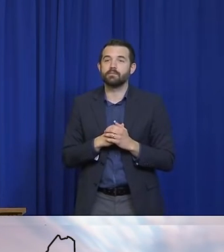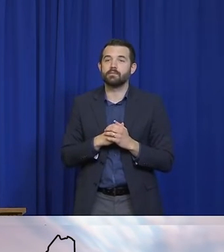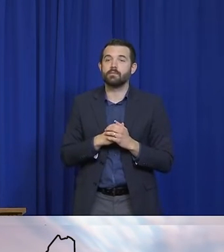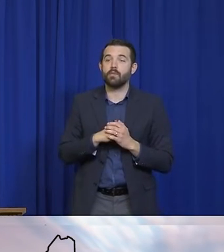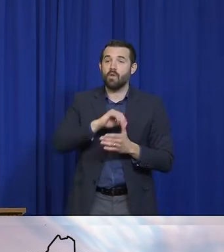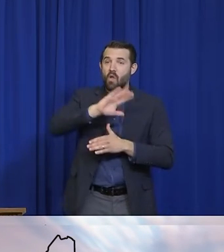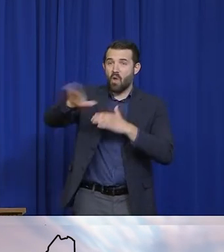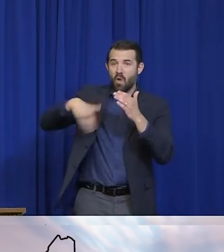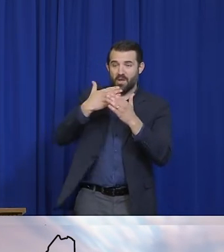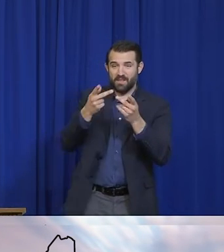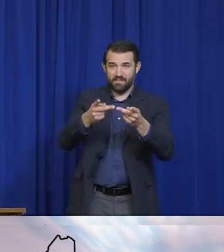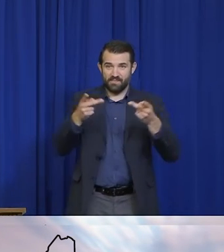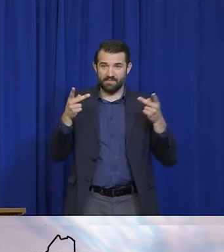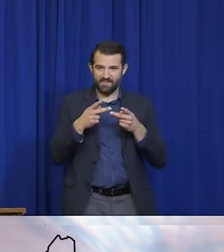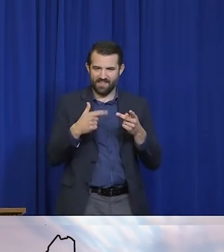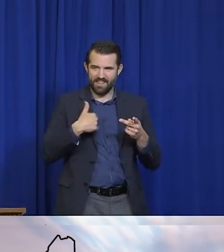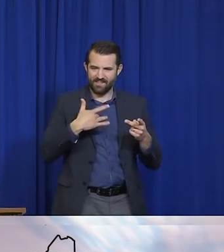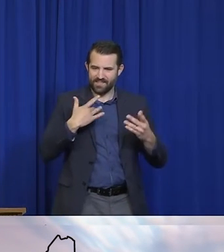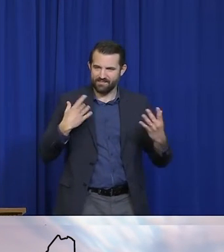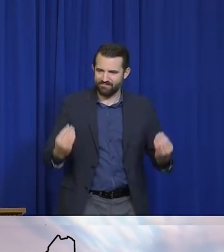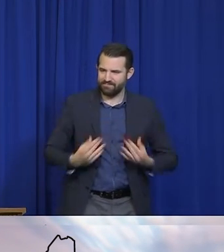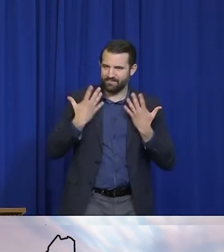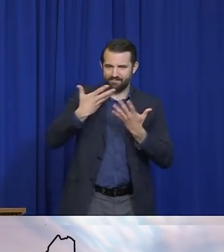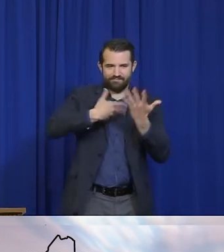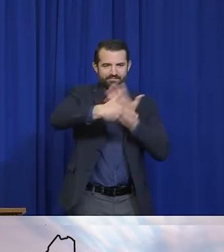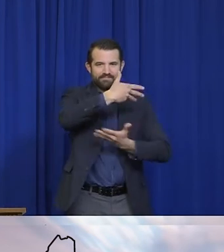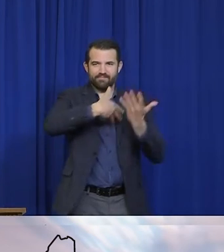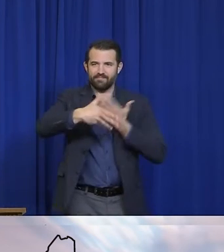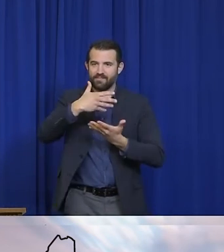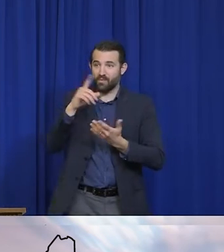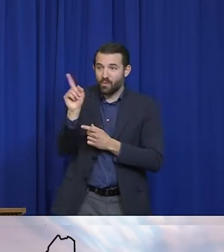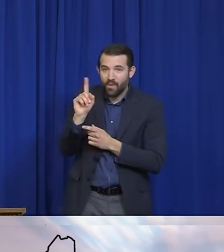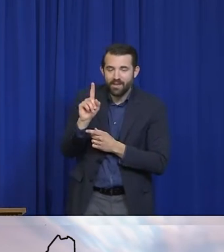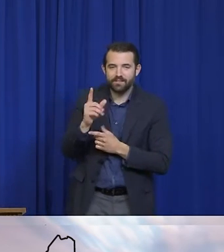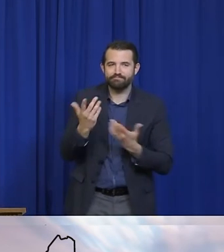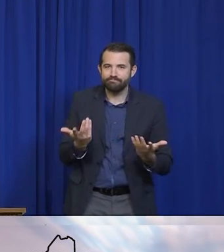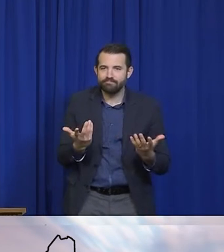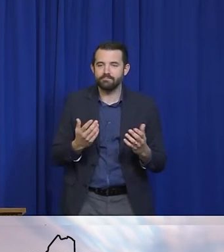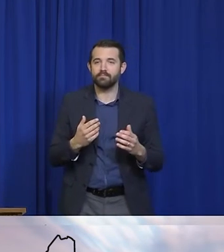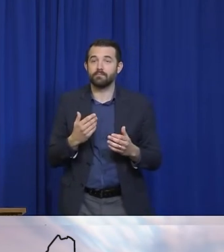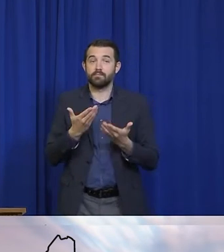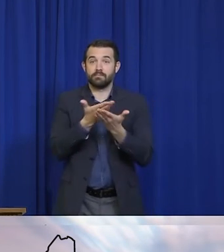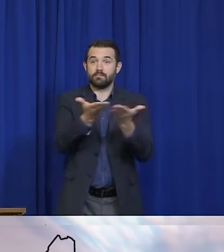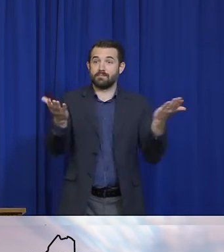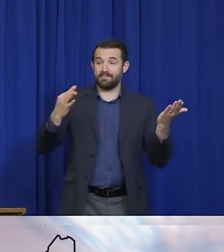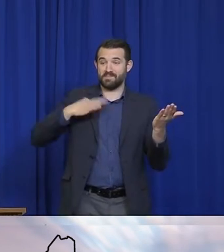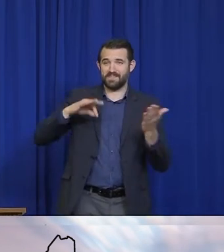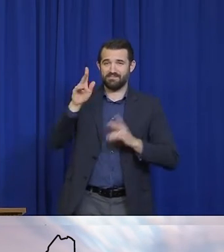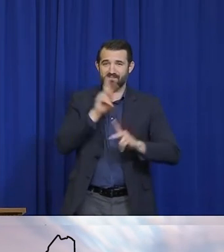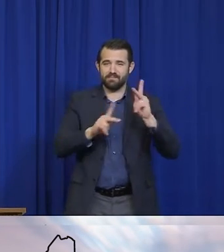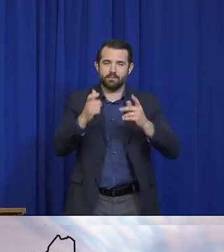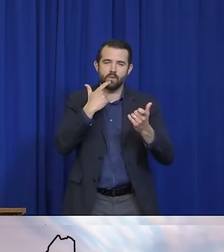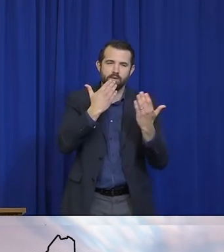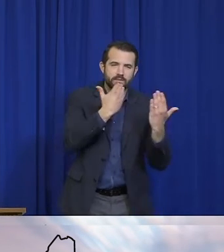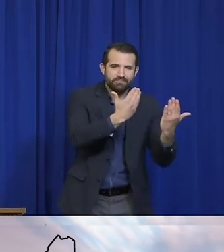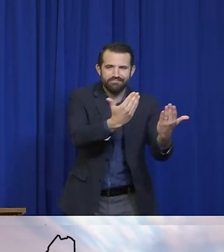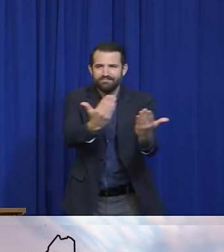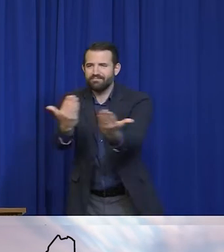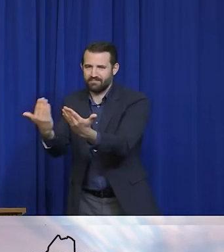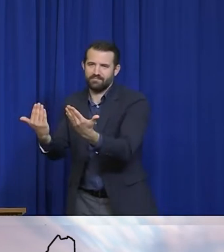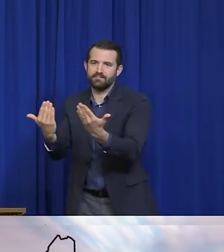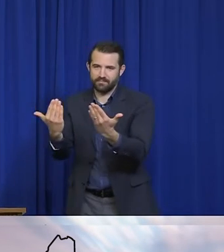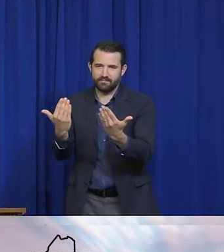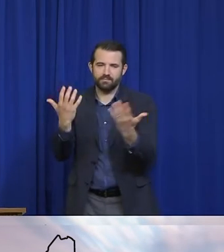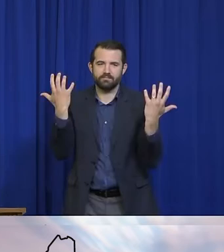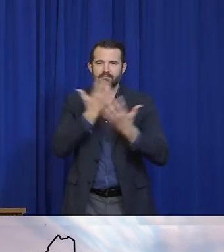Friends, to you, the Maine people, I want to express my deep appreciation. I know these past few weeks have been extremely